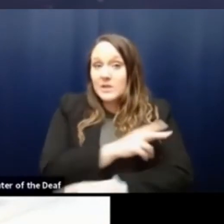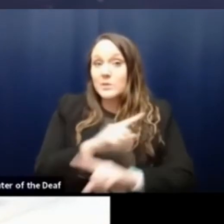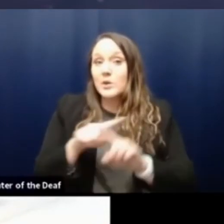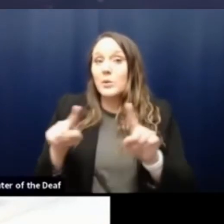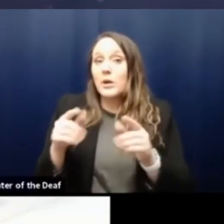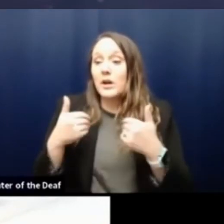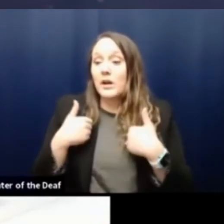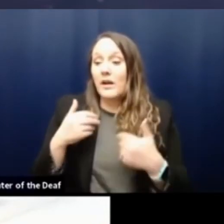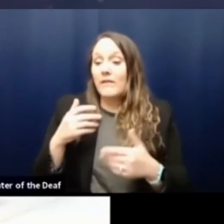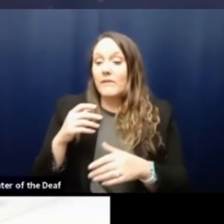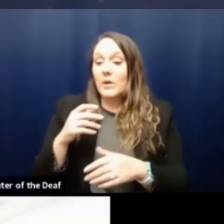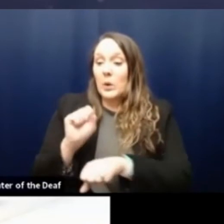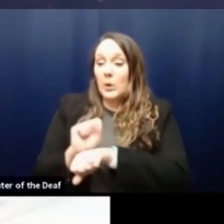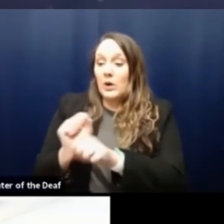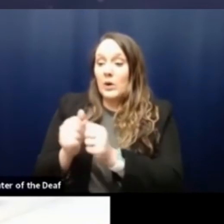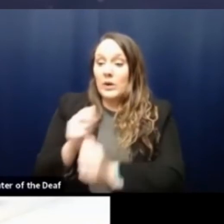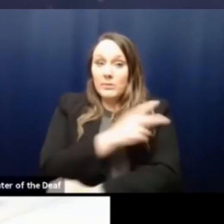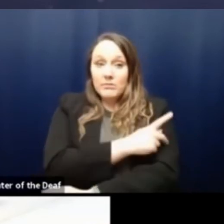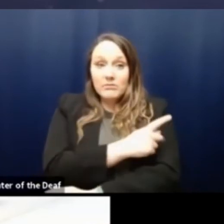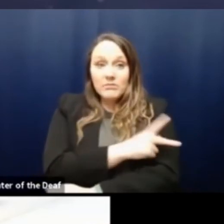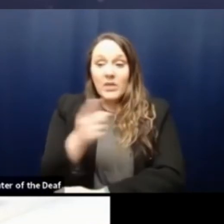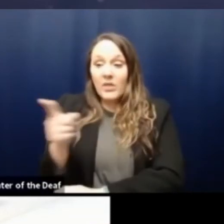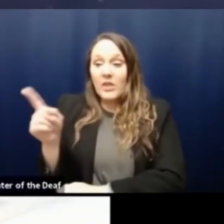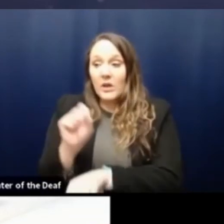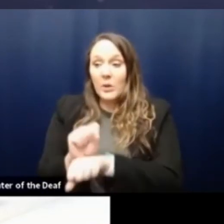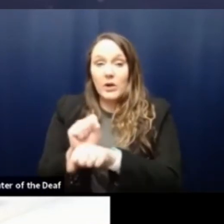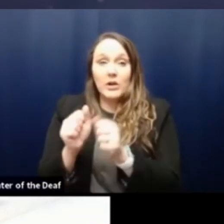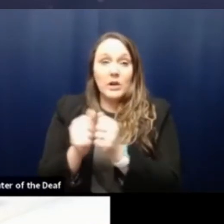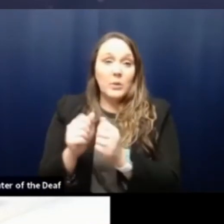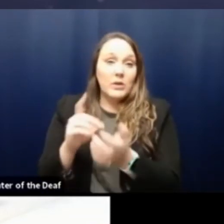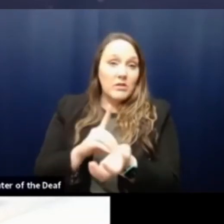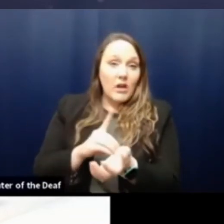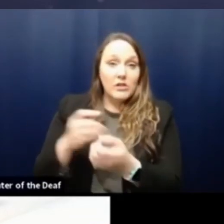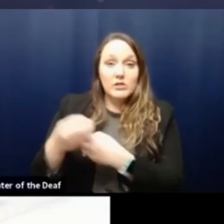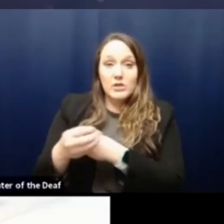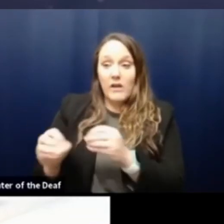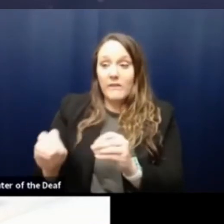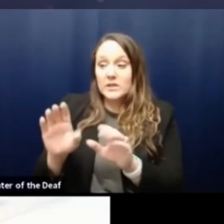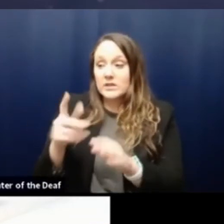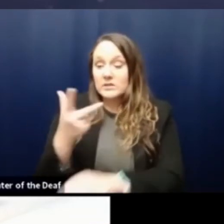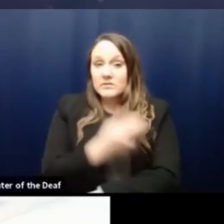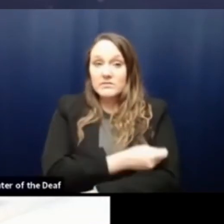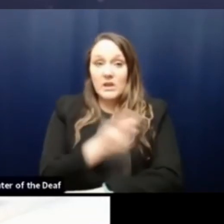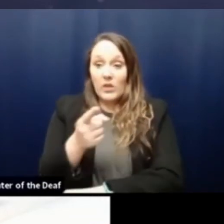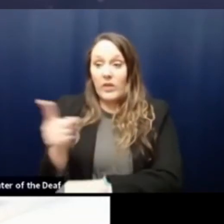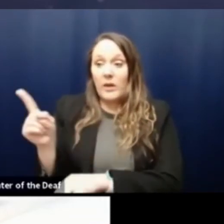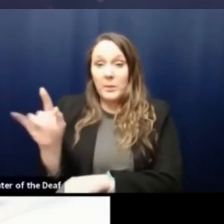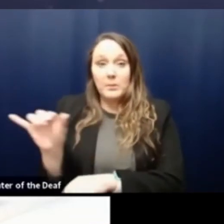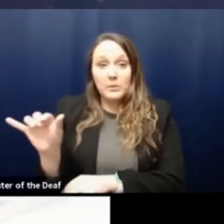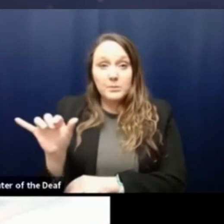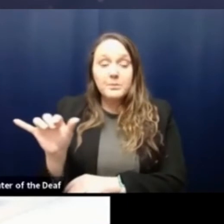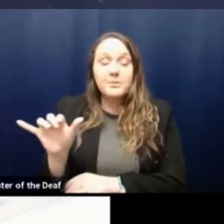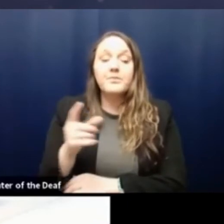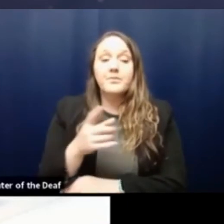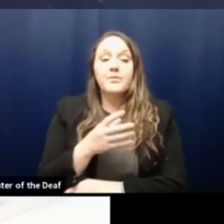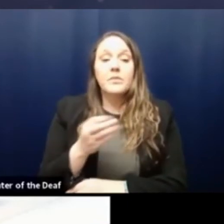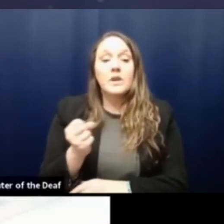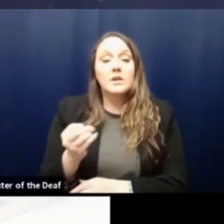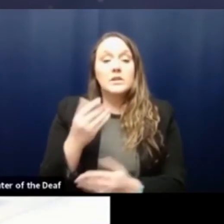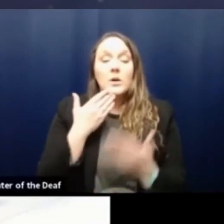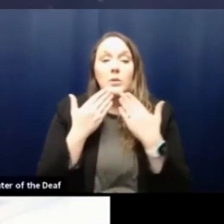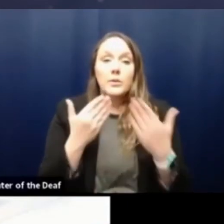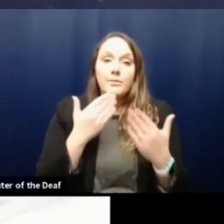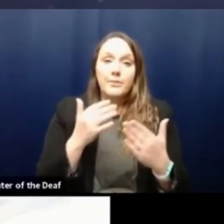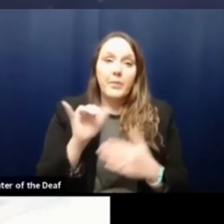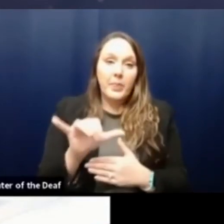facing jobs. So they're working with provider groups and with offices to get those folks vaccinated as we are as well. And so we're very grateful